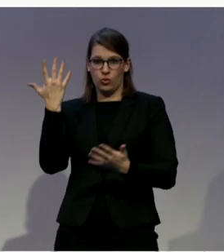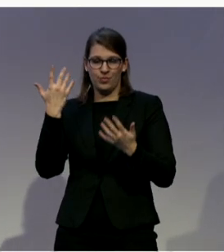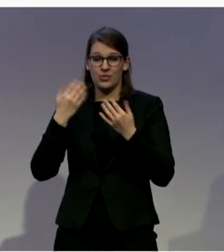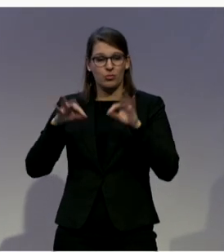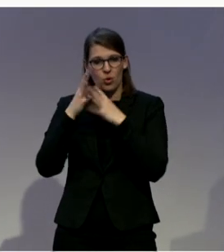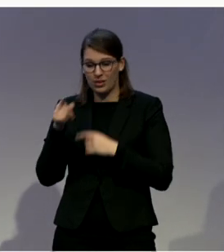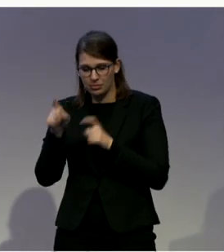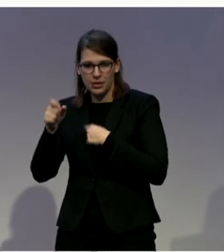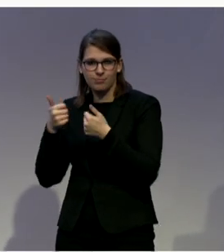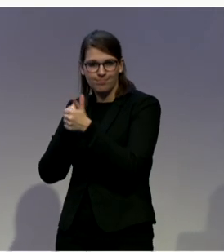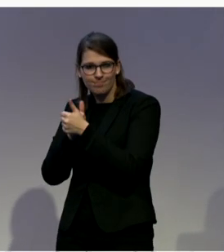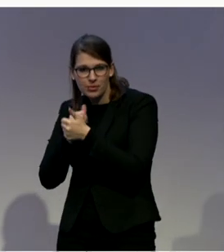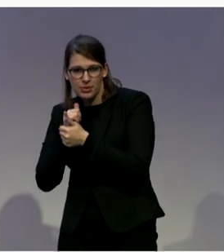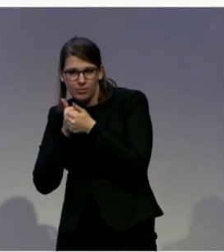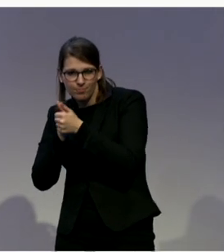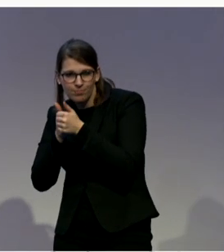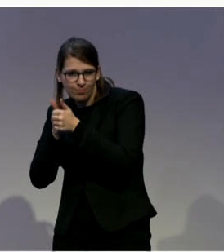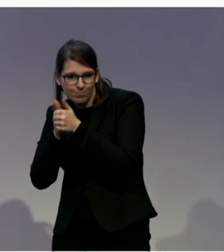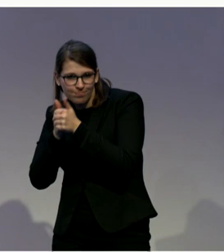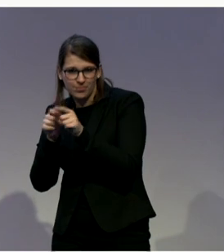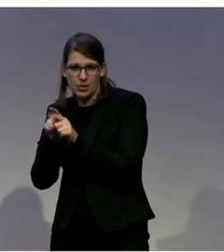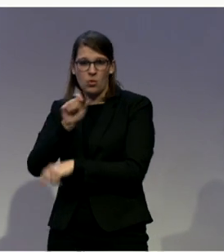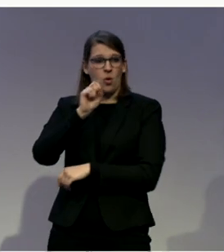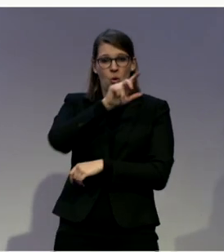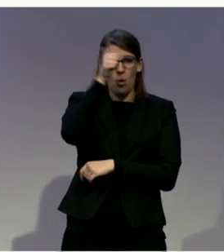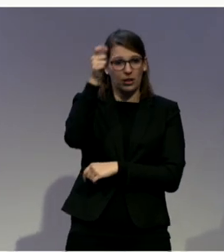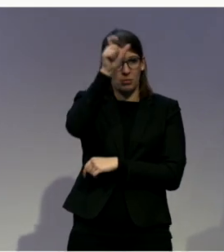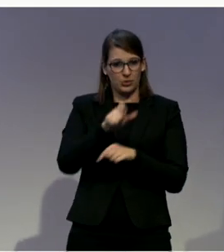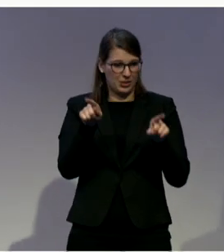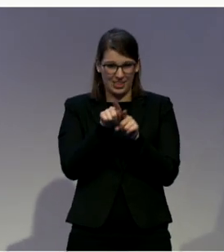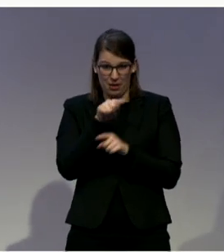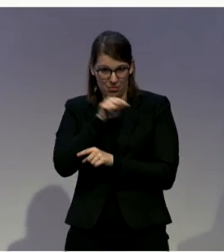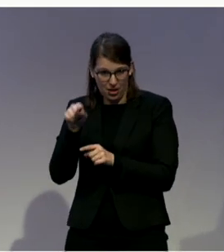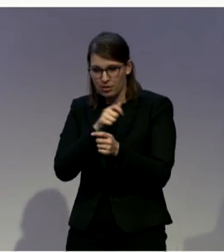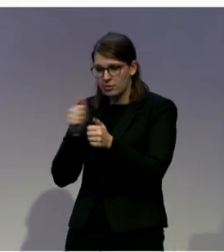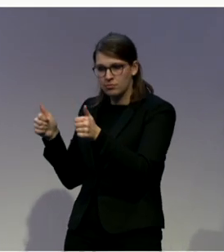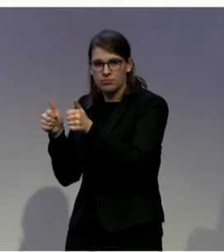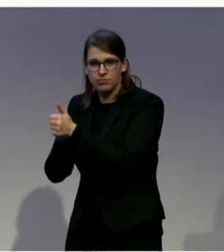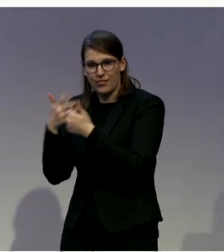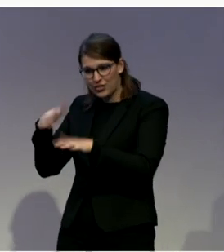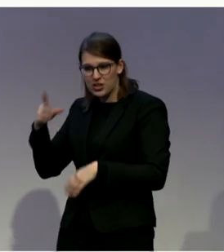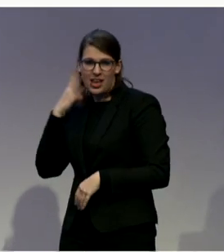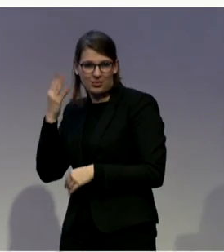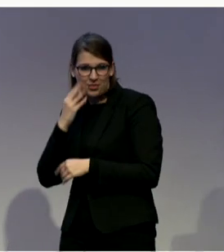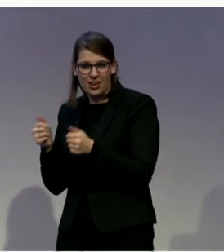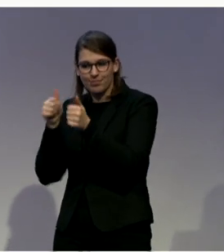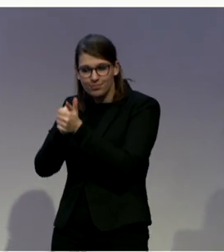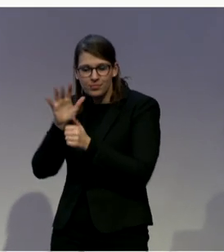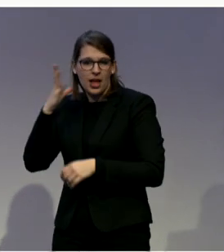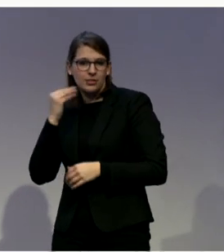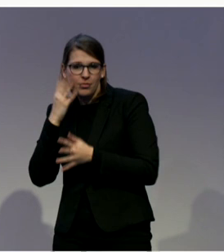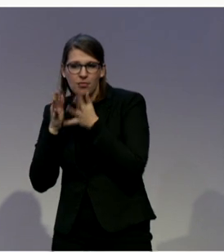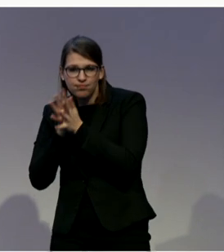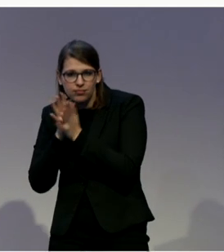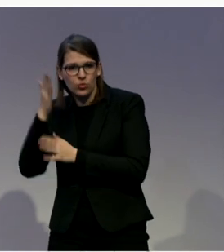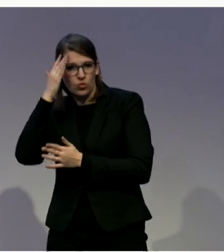in the same situations, maybe people with similar support needs. This person can actually then discover that